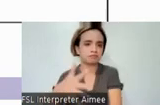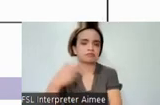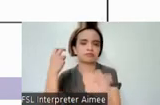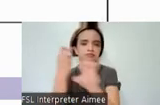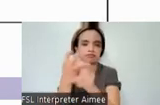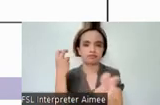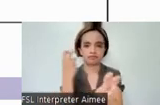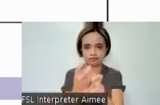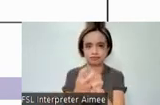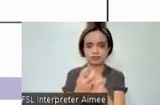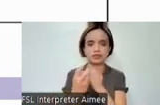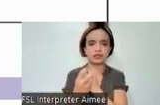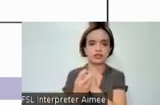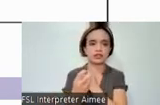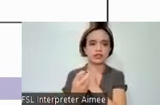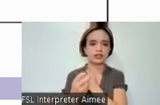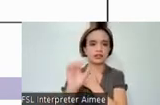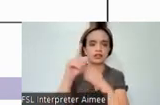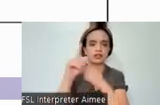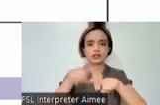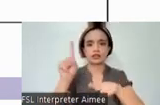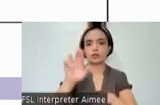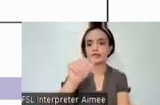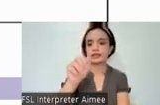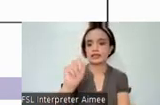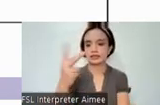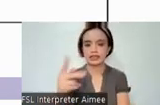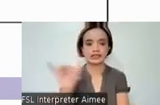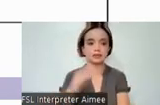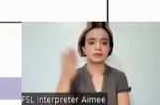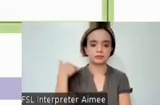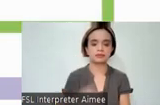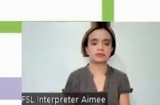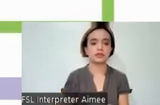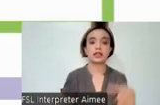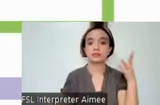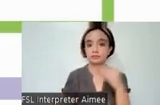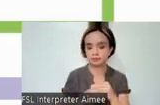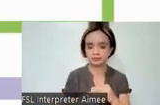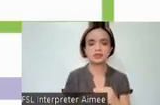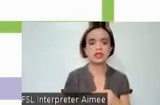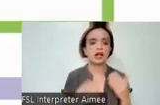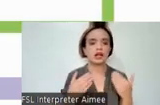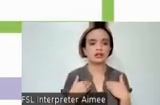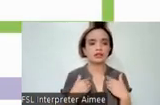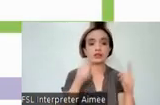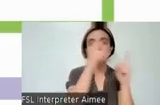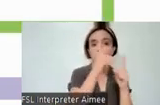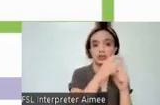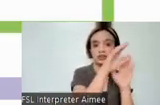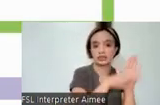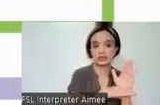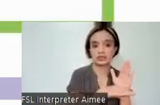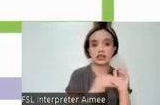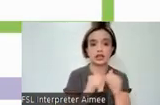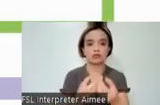items based on the item ranking in the previous slide. In addition to this, the remaining words in the list were distributed